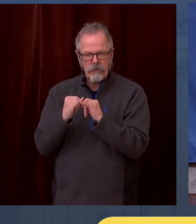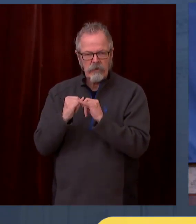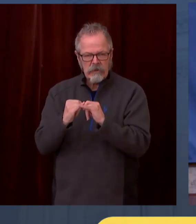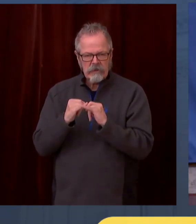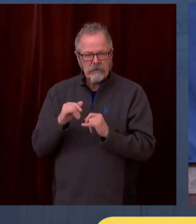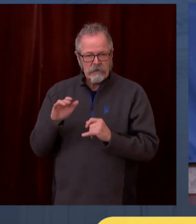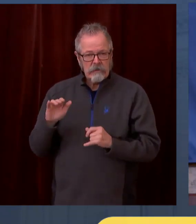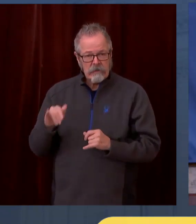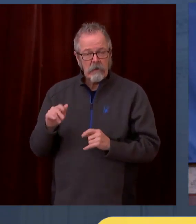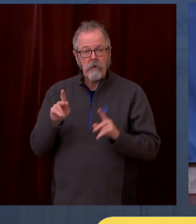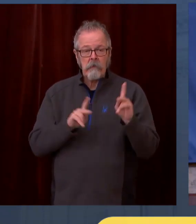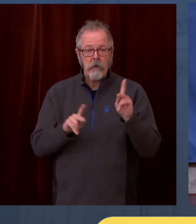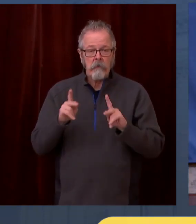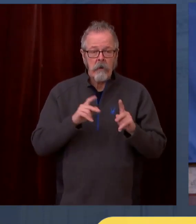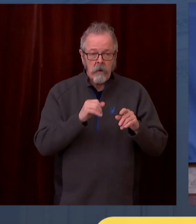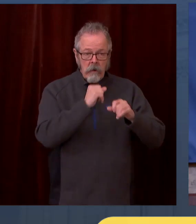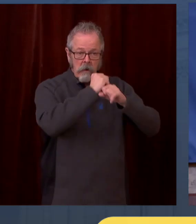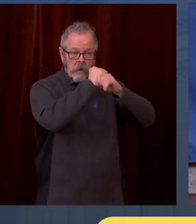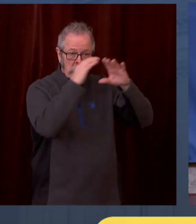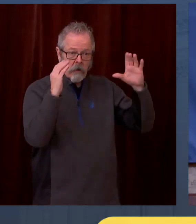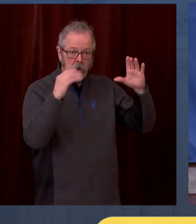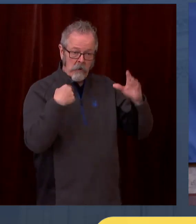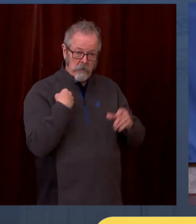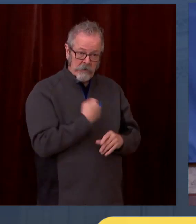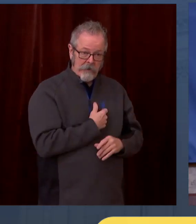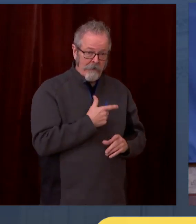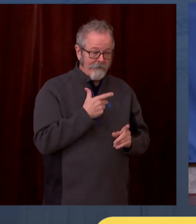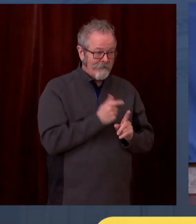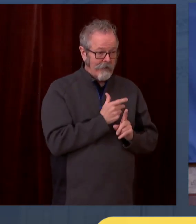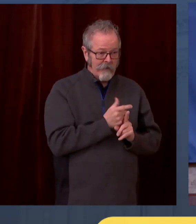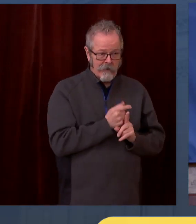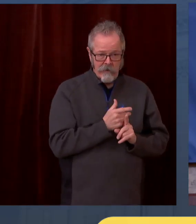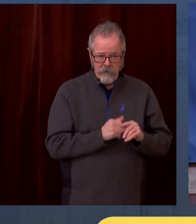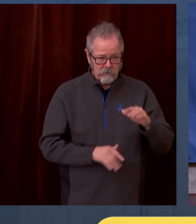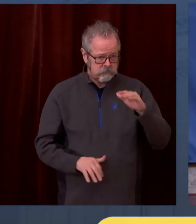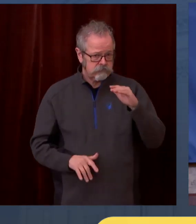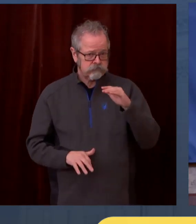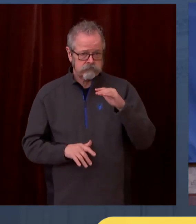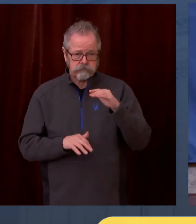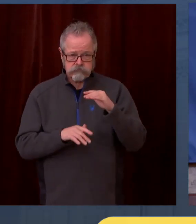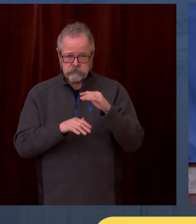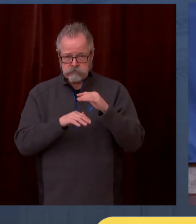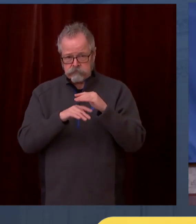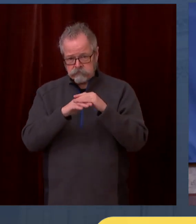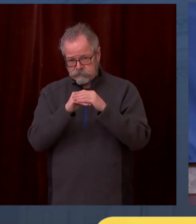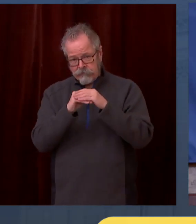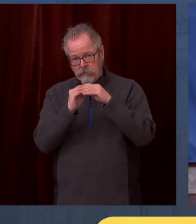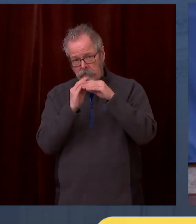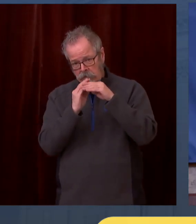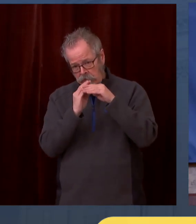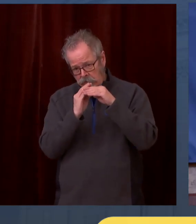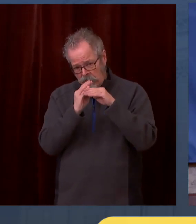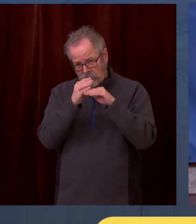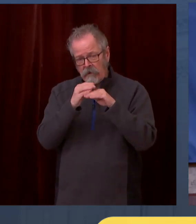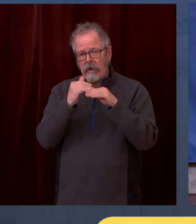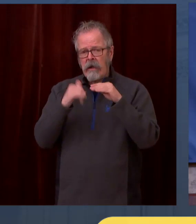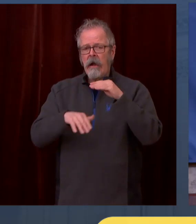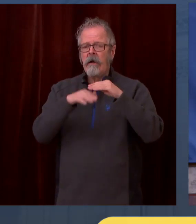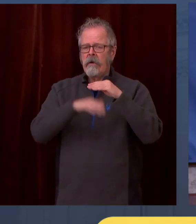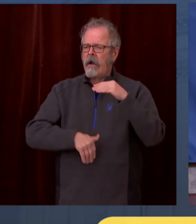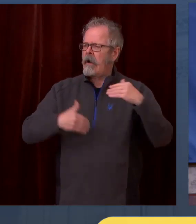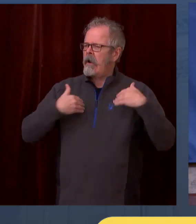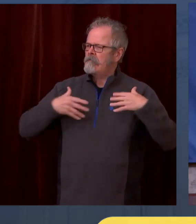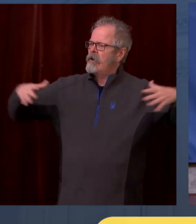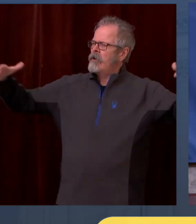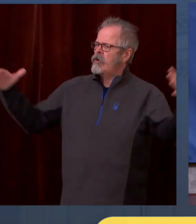the rates of transmission as you increase vaccination. We think we probably are seeing some of that already. So we think we're seeing reduction of